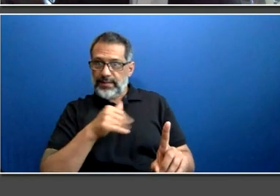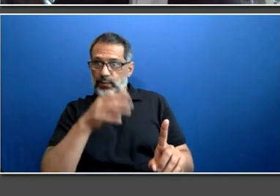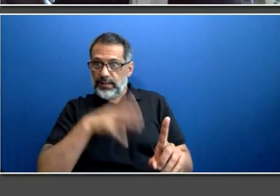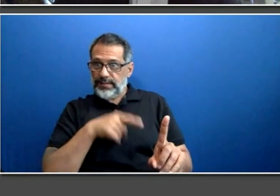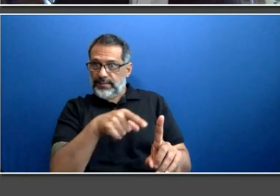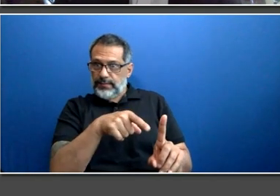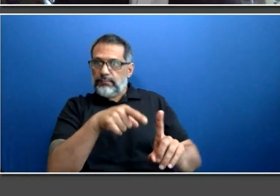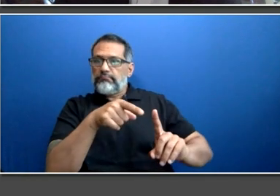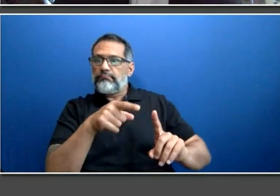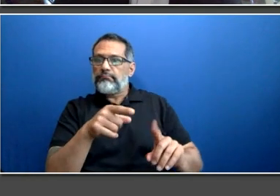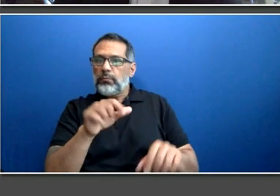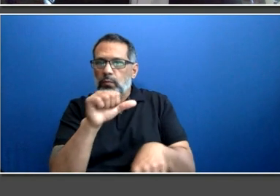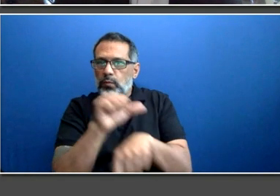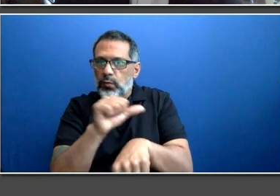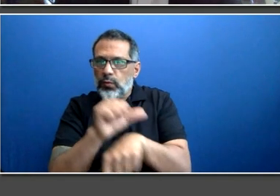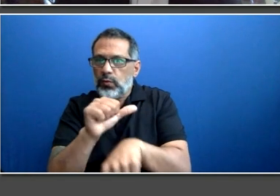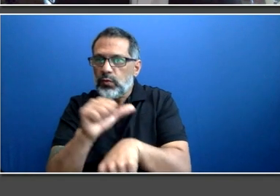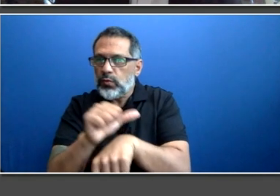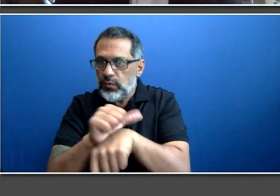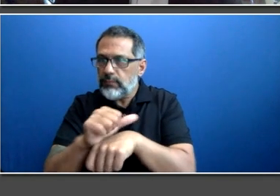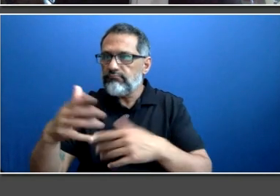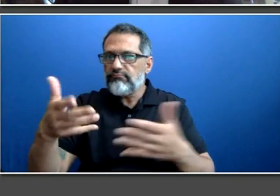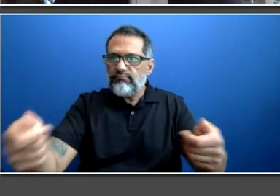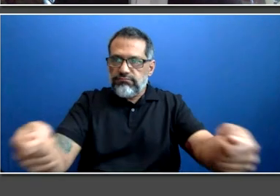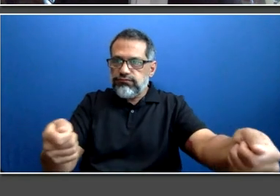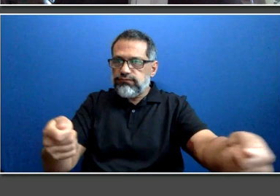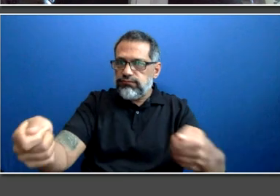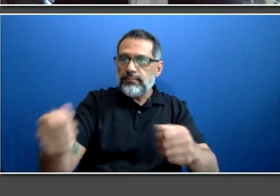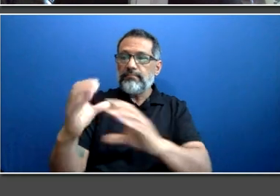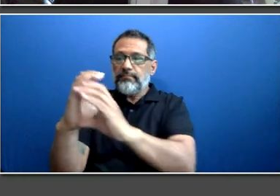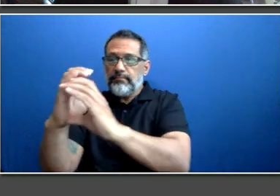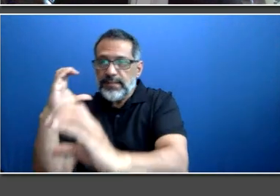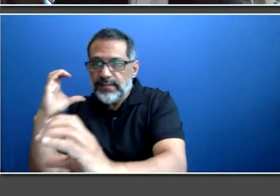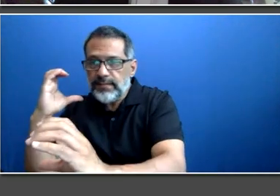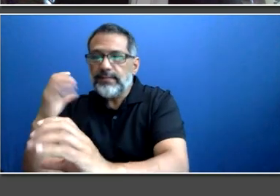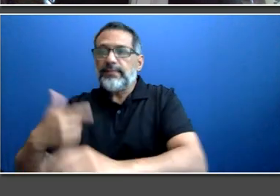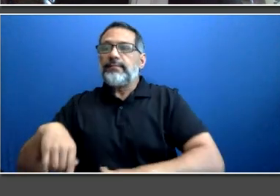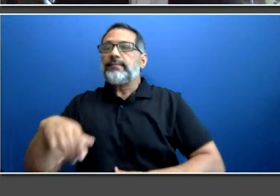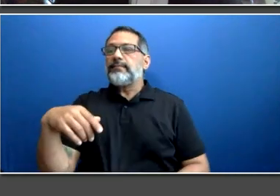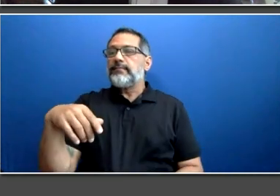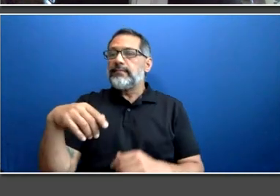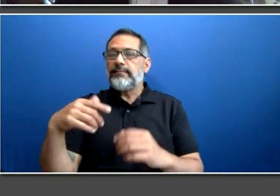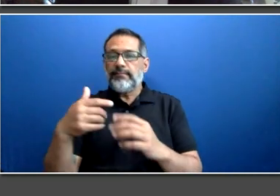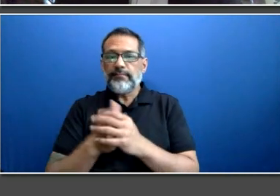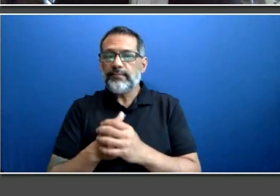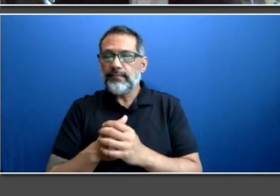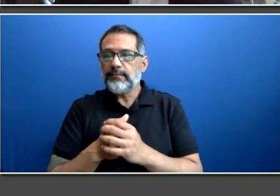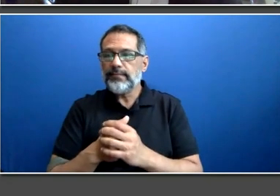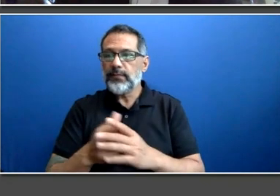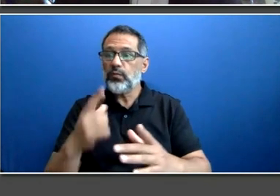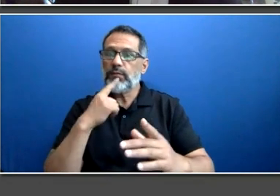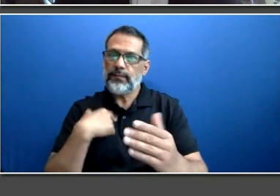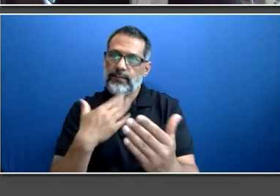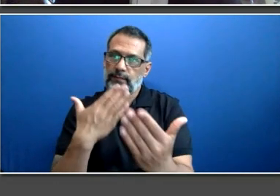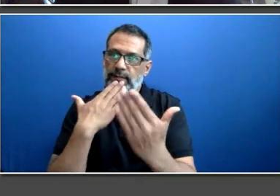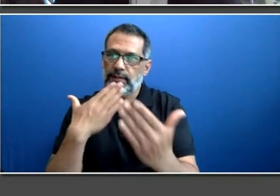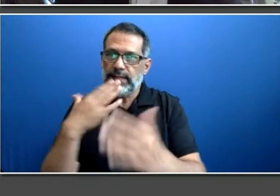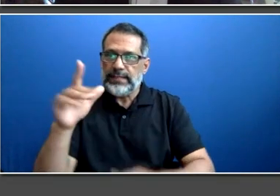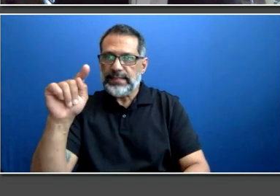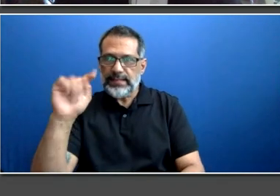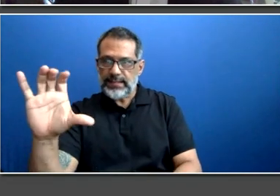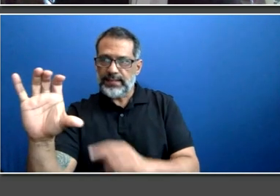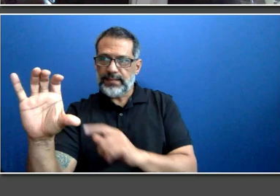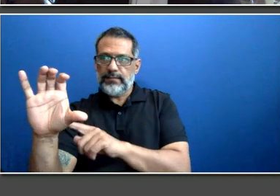or work within our stations. You know, I want to thank TTC staff, talent management, marketing, and customer experience,